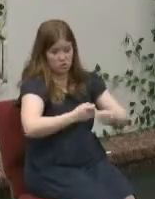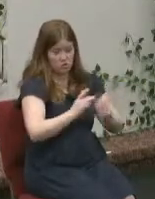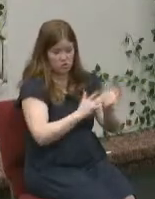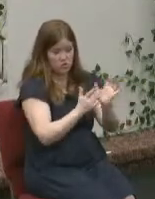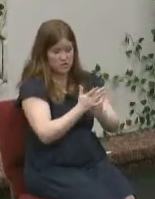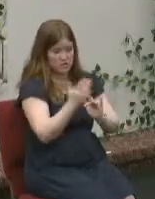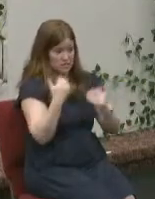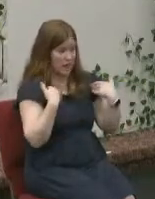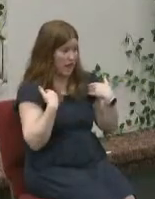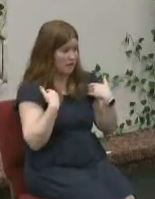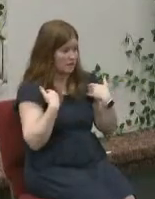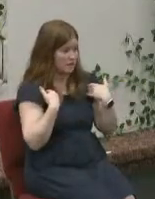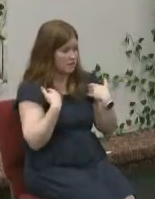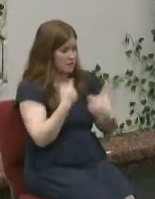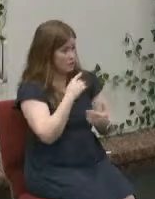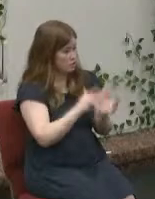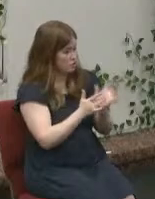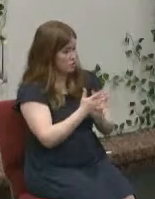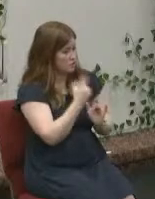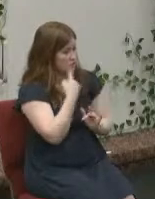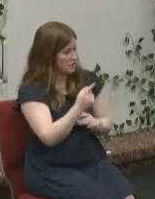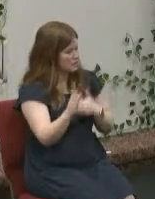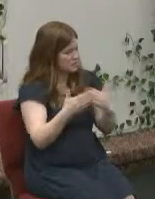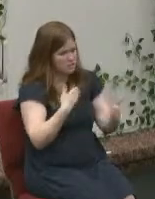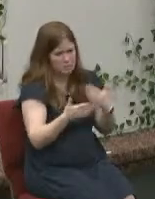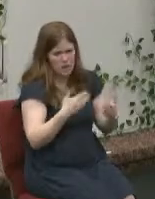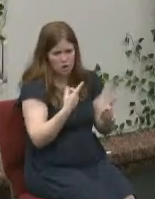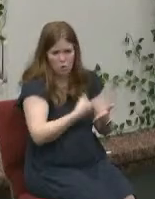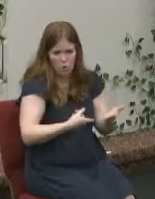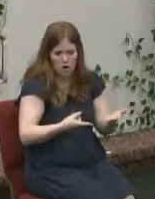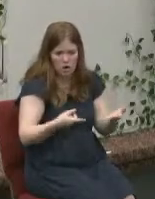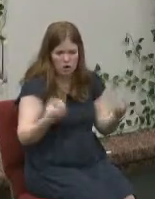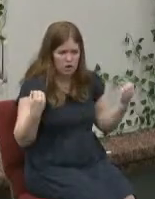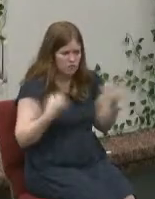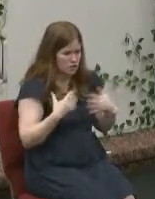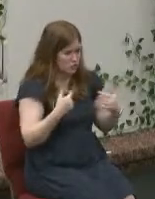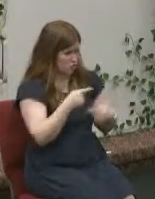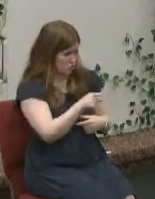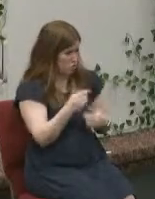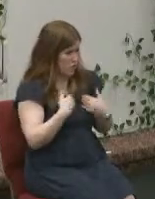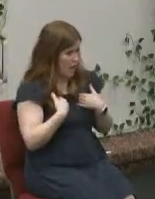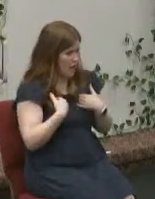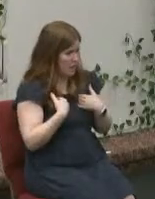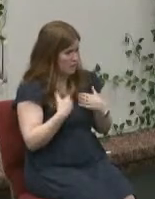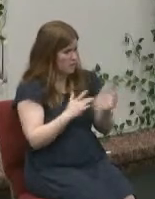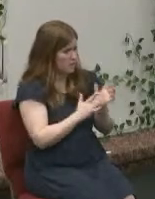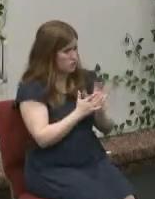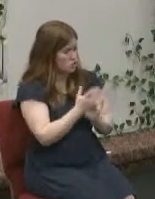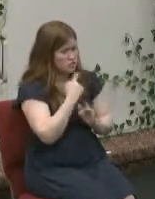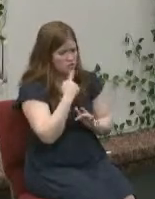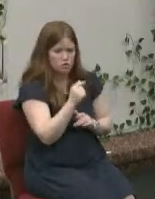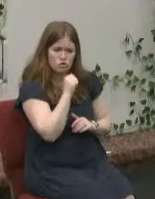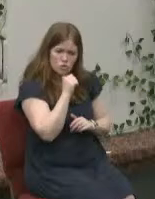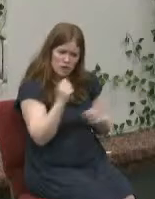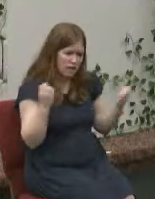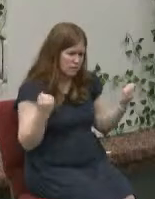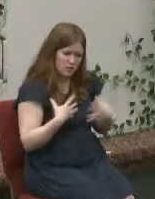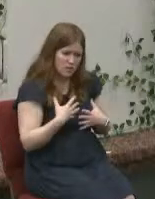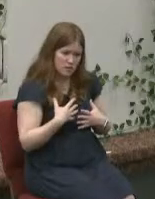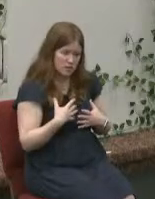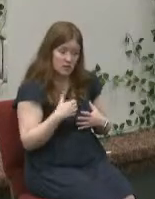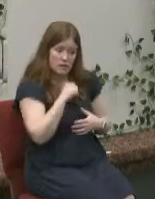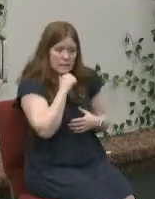morning no matter what you're facing no matter what fears are taking place in your life he can tell you this don't be afraid and it's not